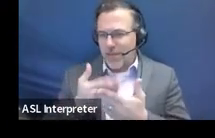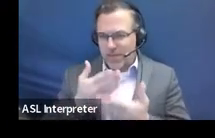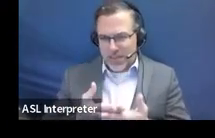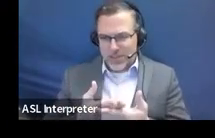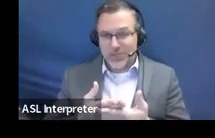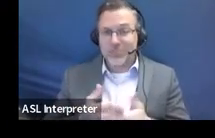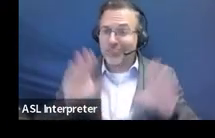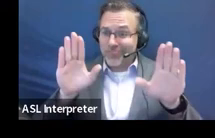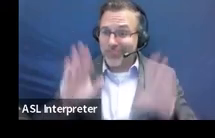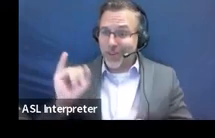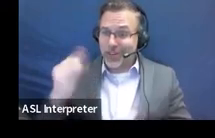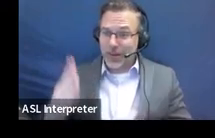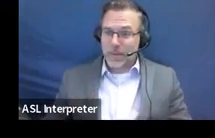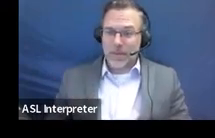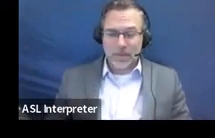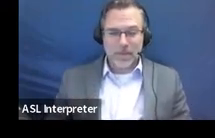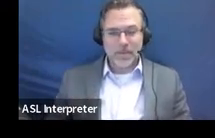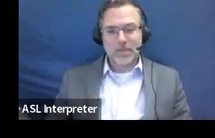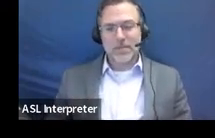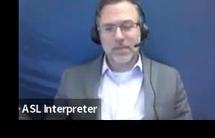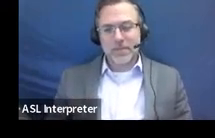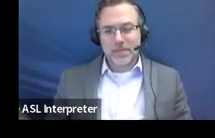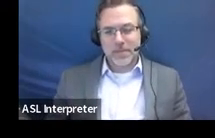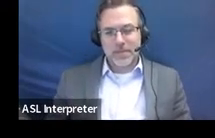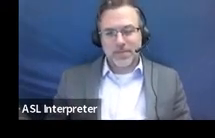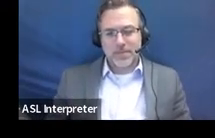excellent job. All right.